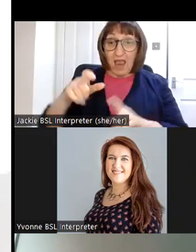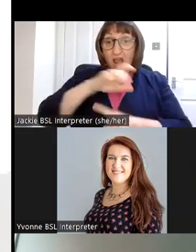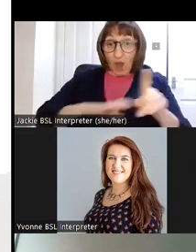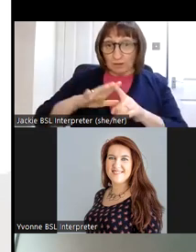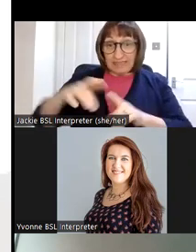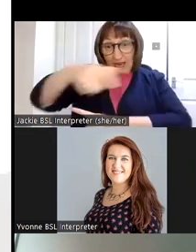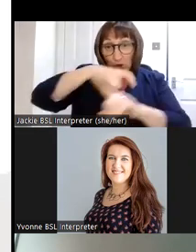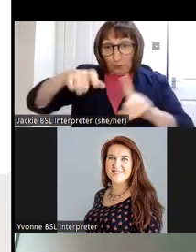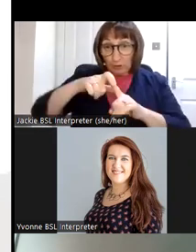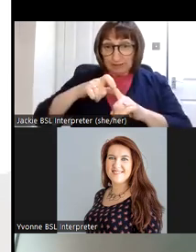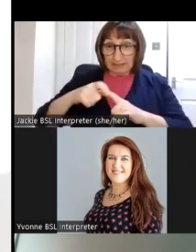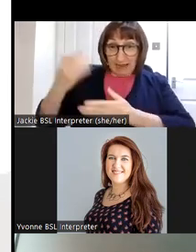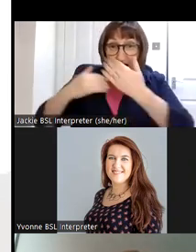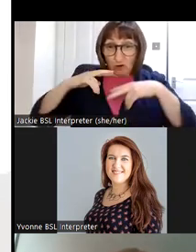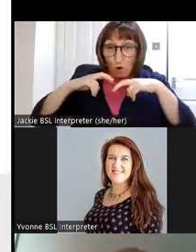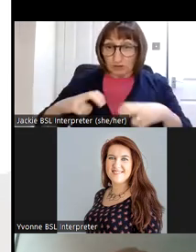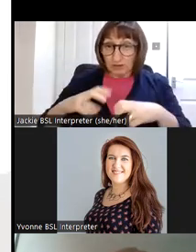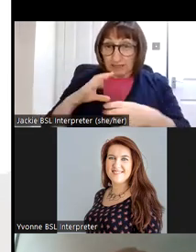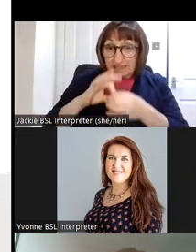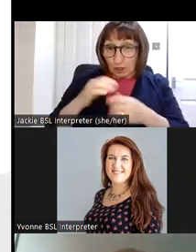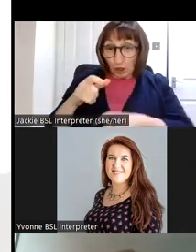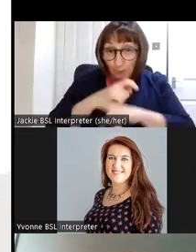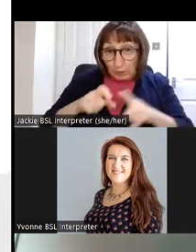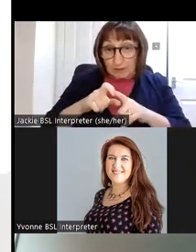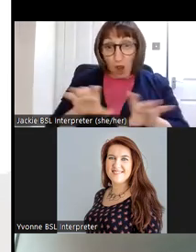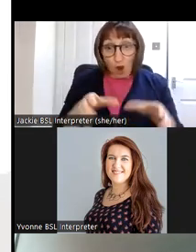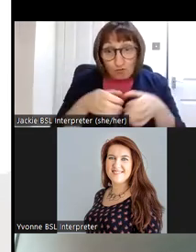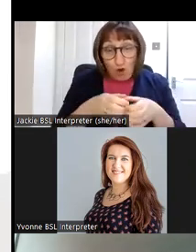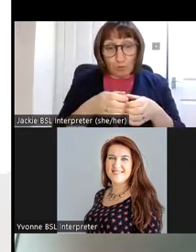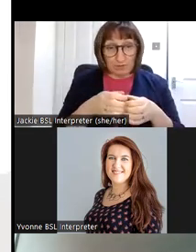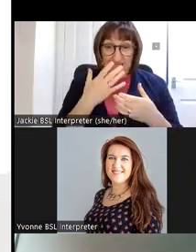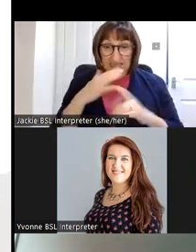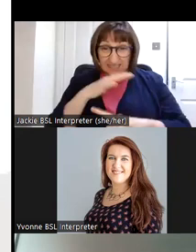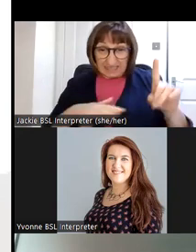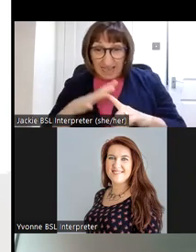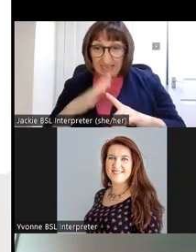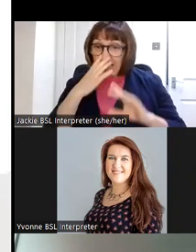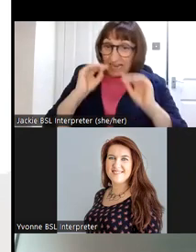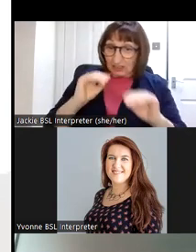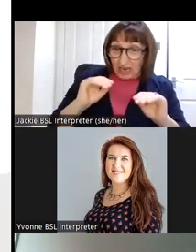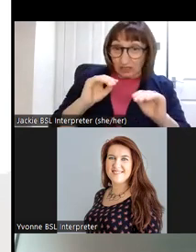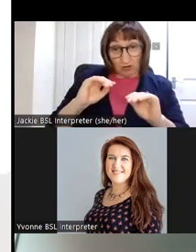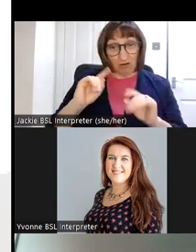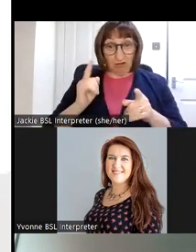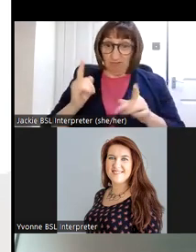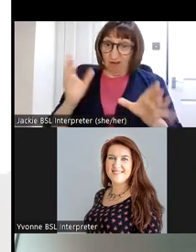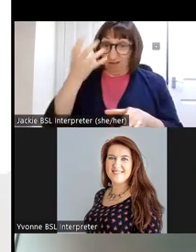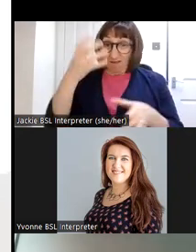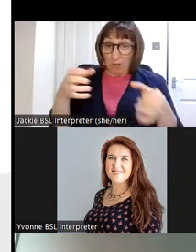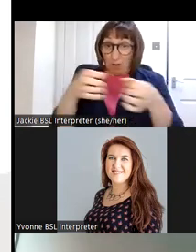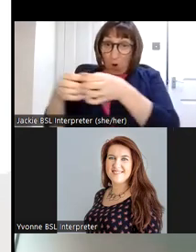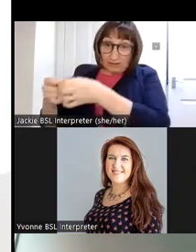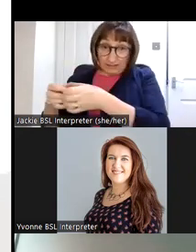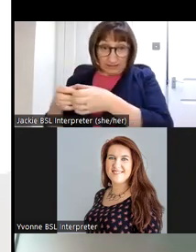and how she has assisted communities groups societies educators government bodies and individuals in the promotion and